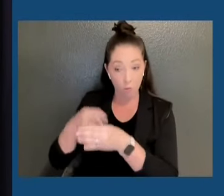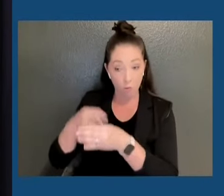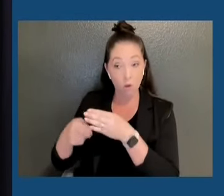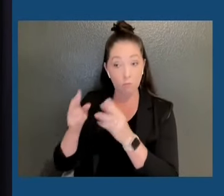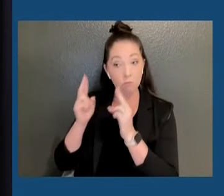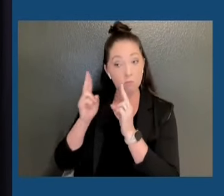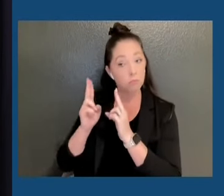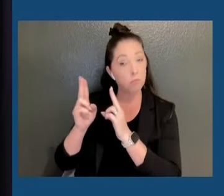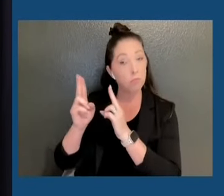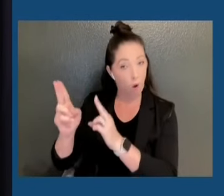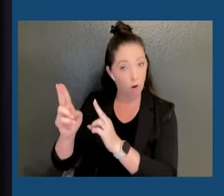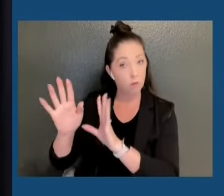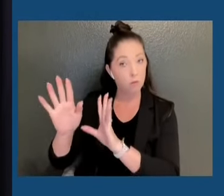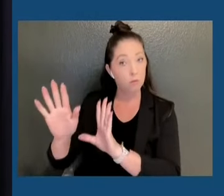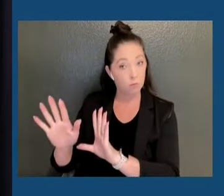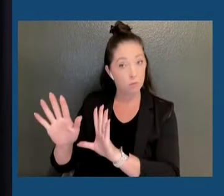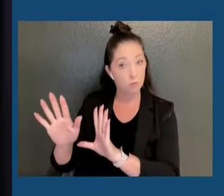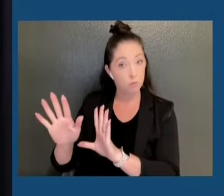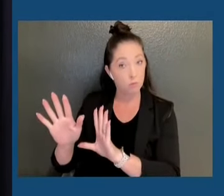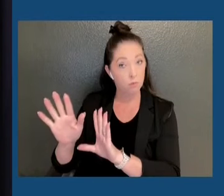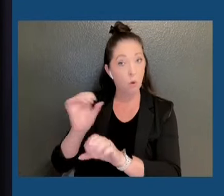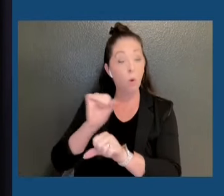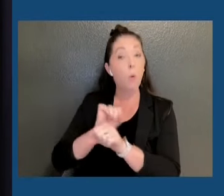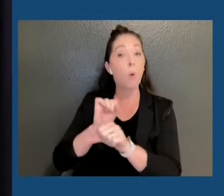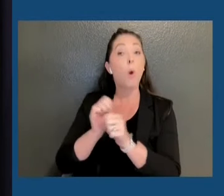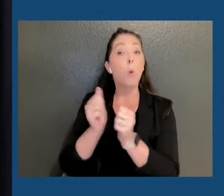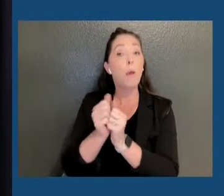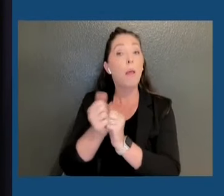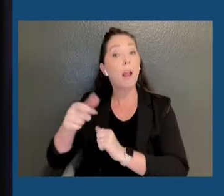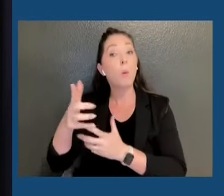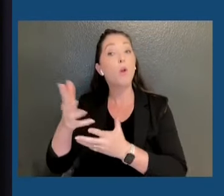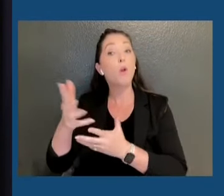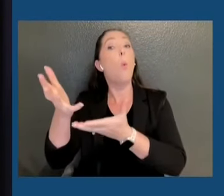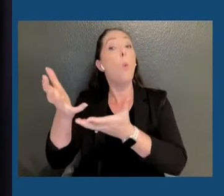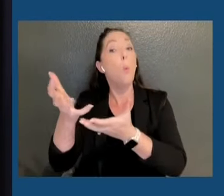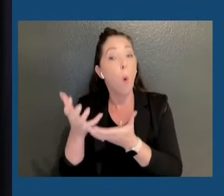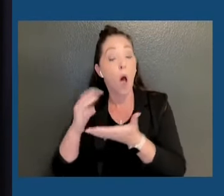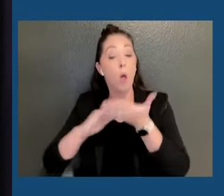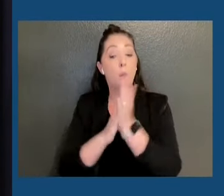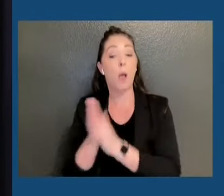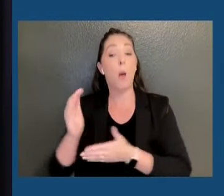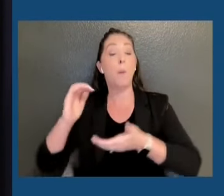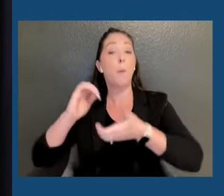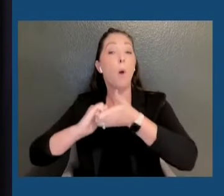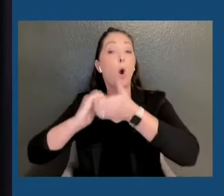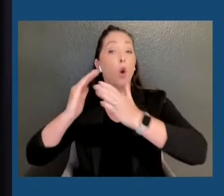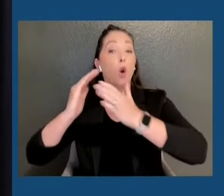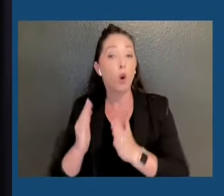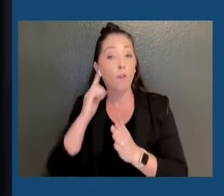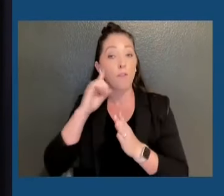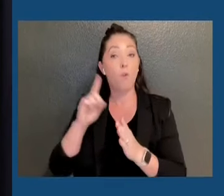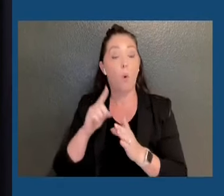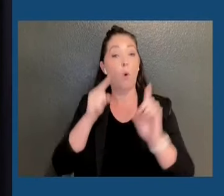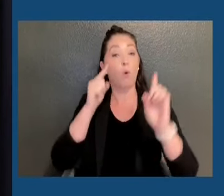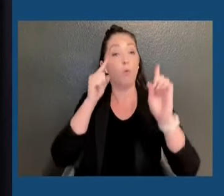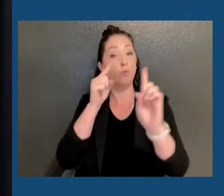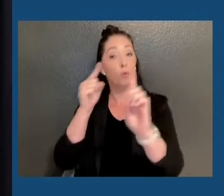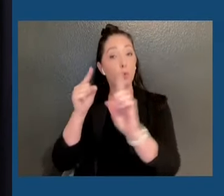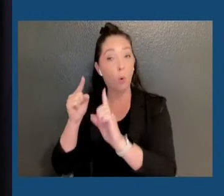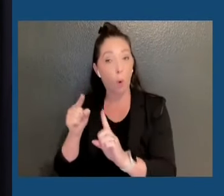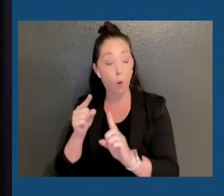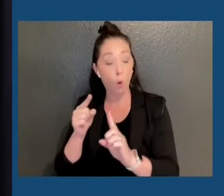and we'll work with anyone who wants to be a partner in achieving the goals of our administration and our state,